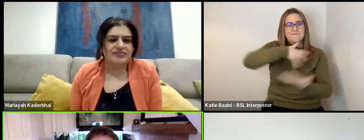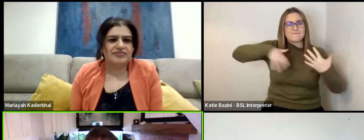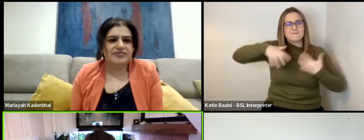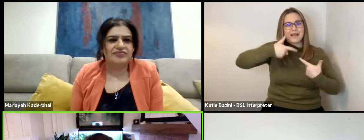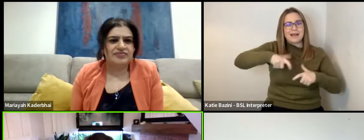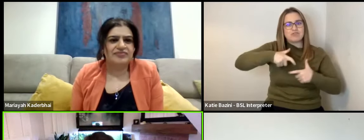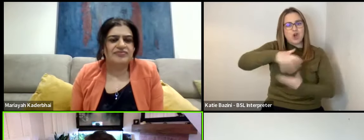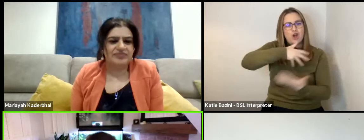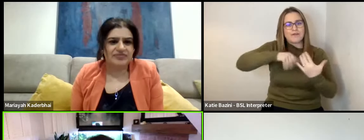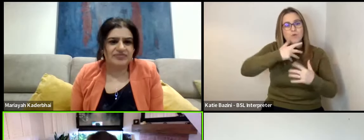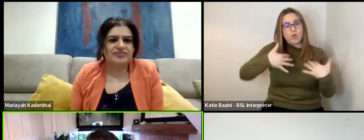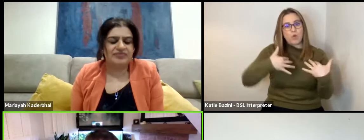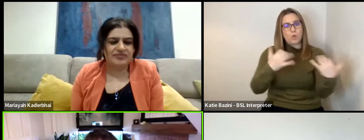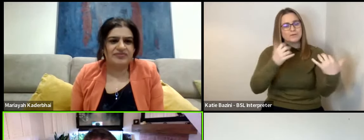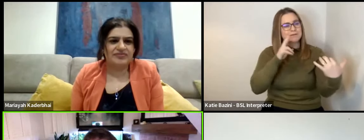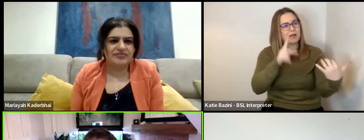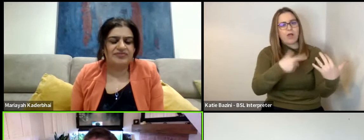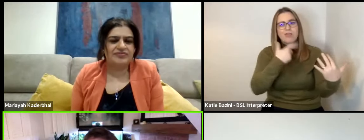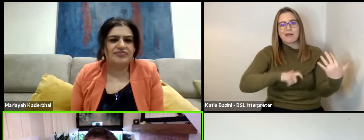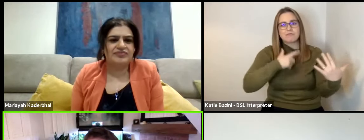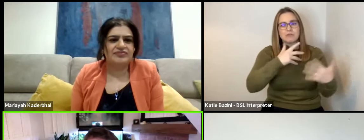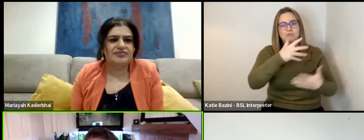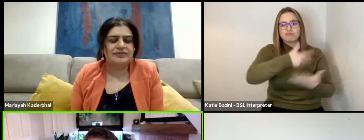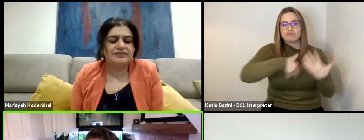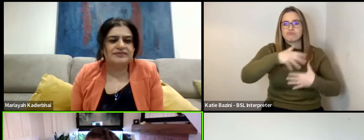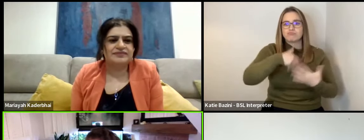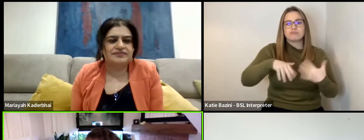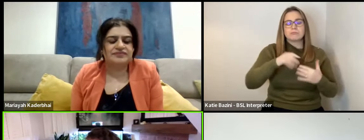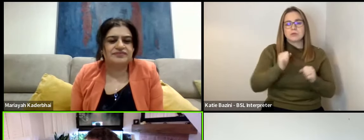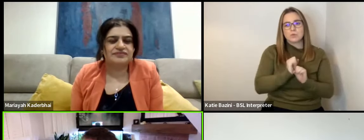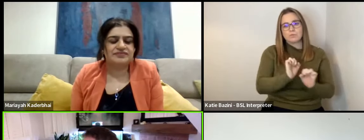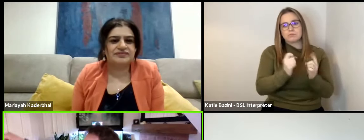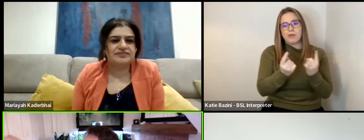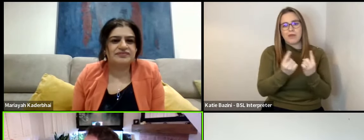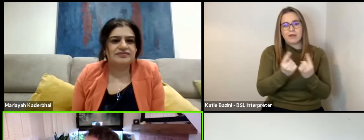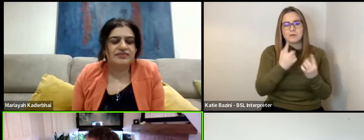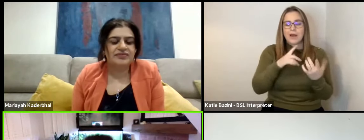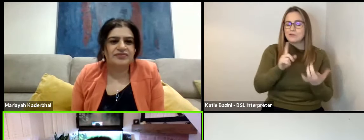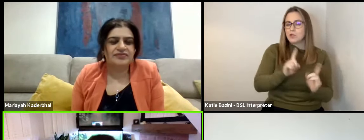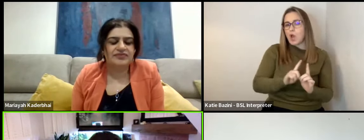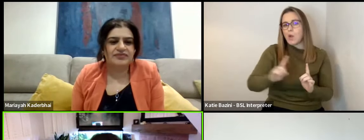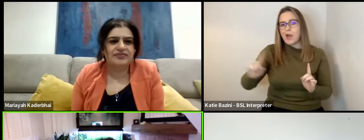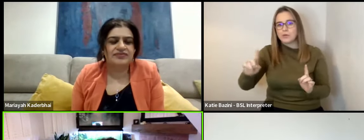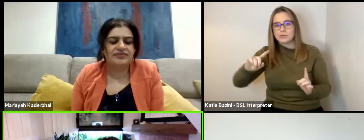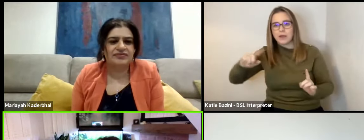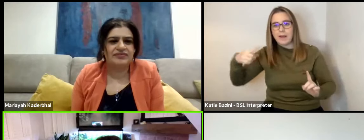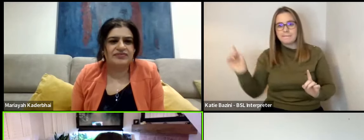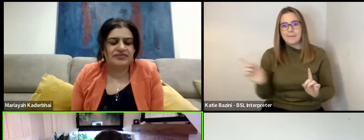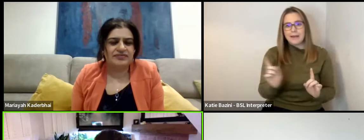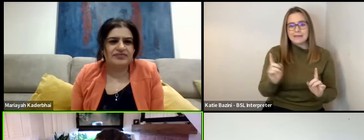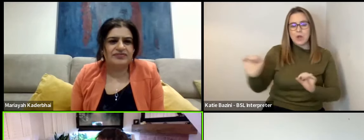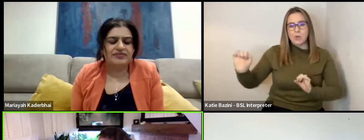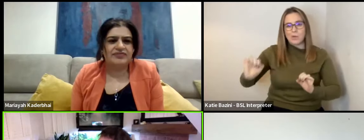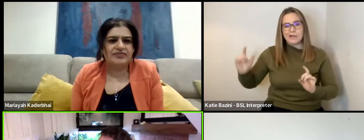on for the audience and inside that room. And I had to go out somewhere and then I come back and I'm waiting.